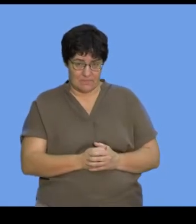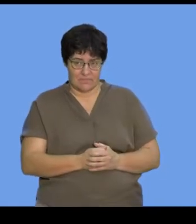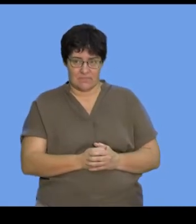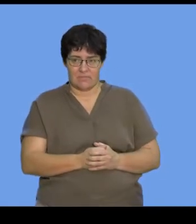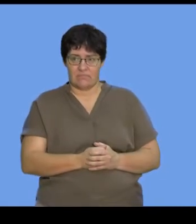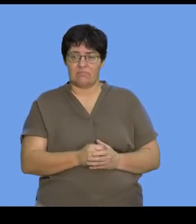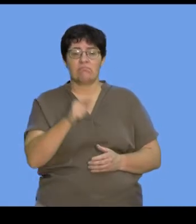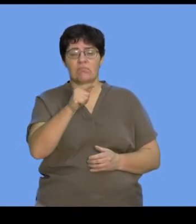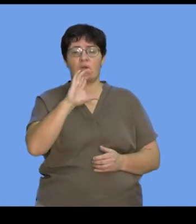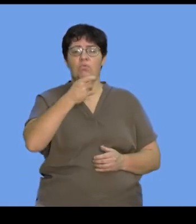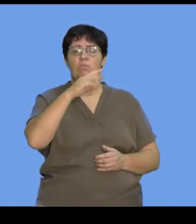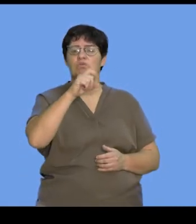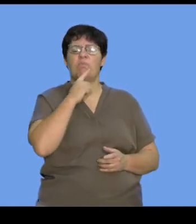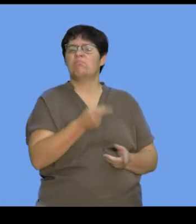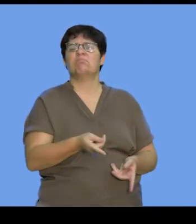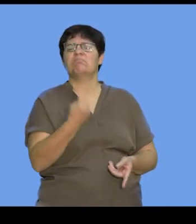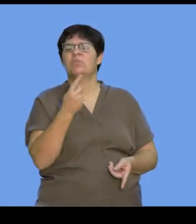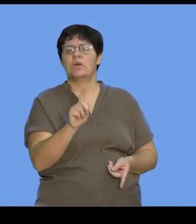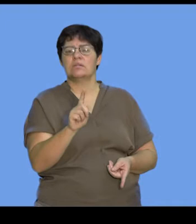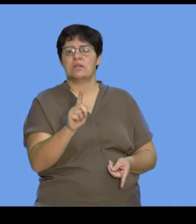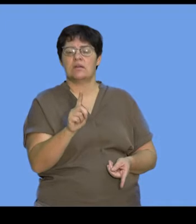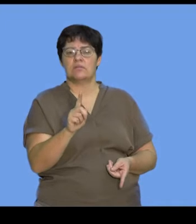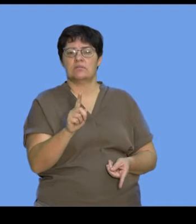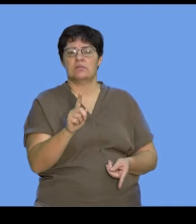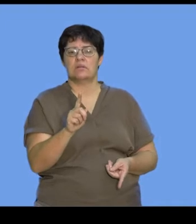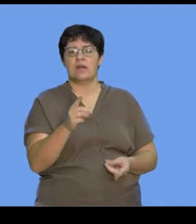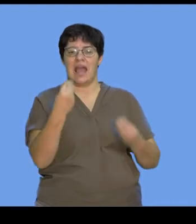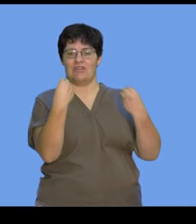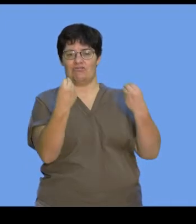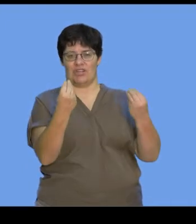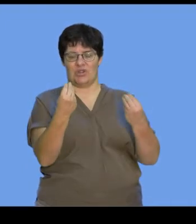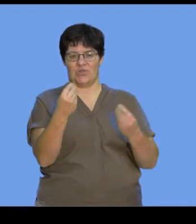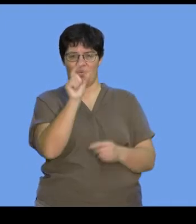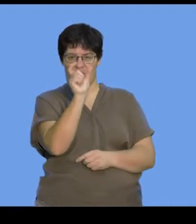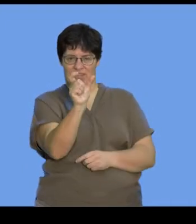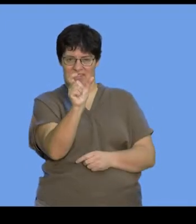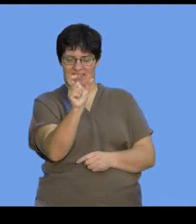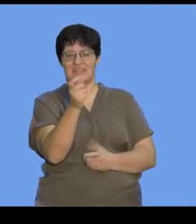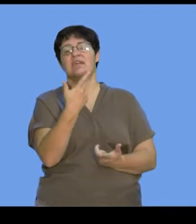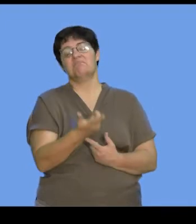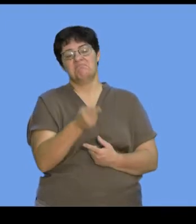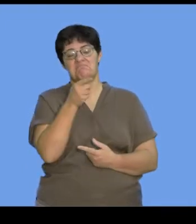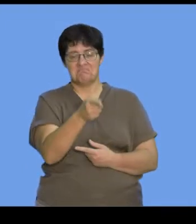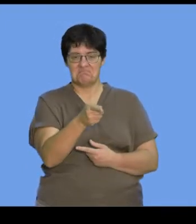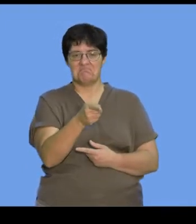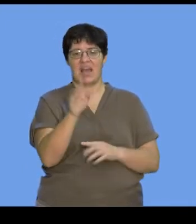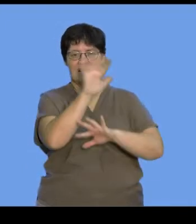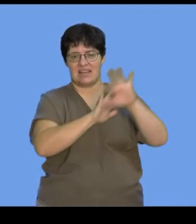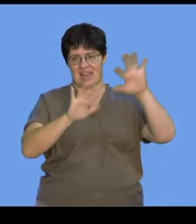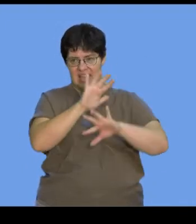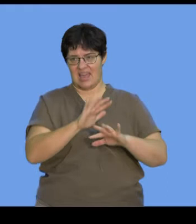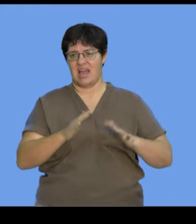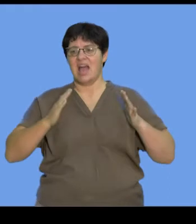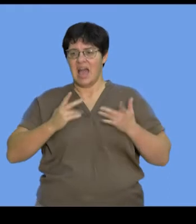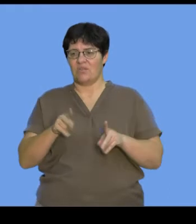The term chromosome comes from the Greek word color, and soma is in reference to the body.